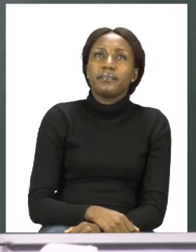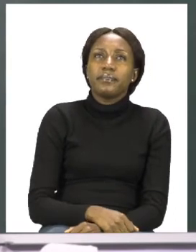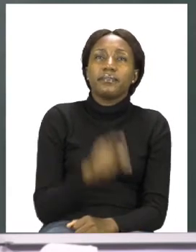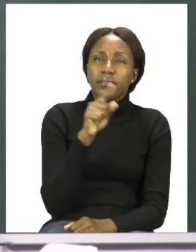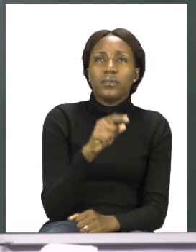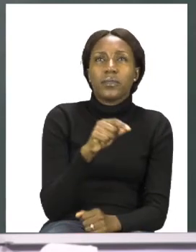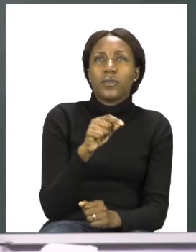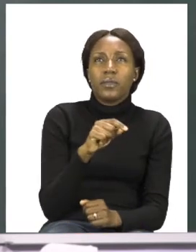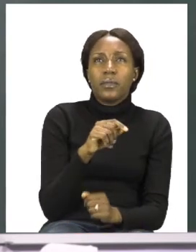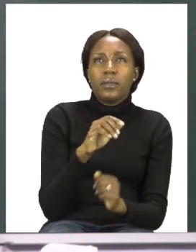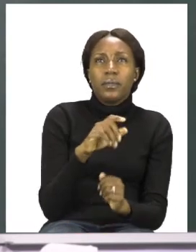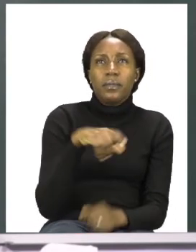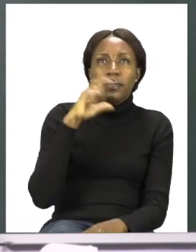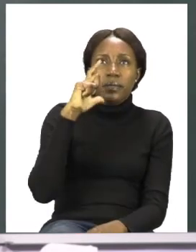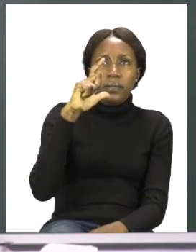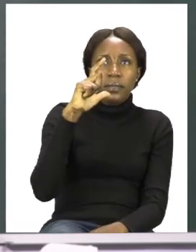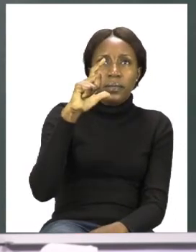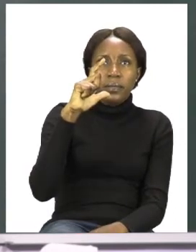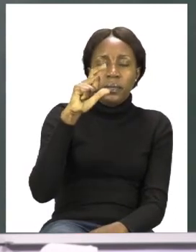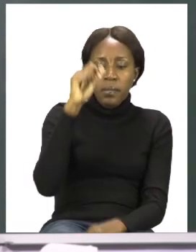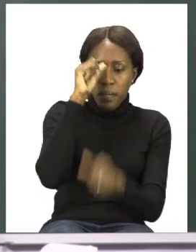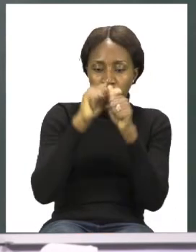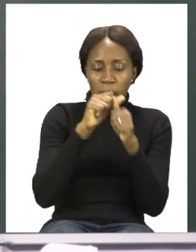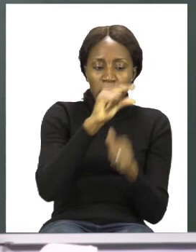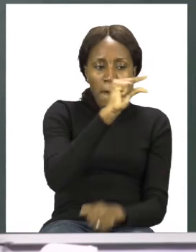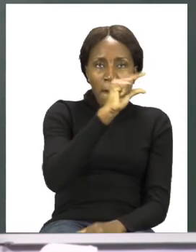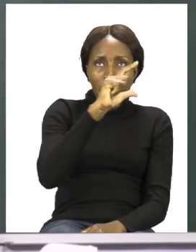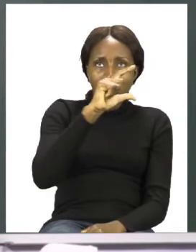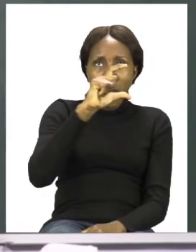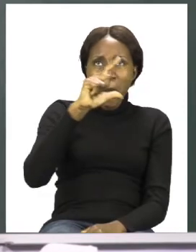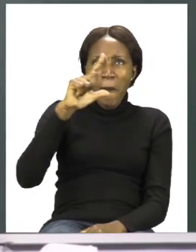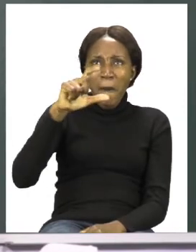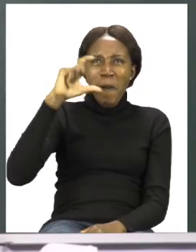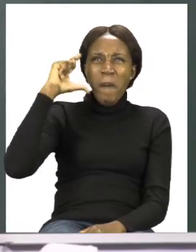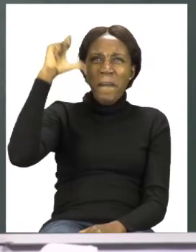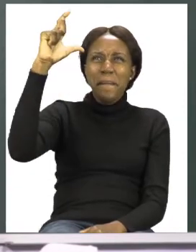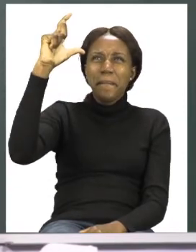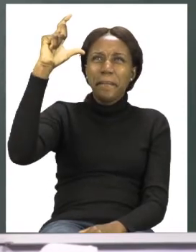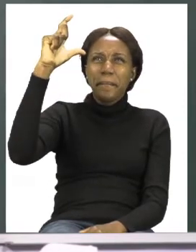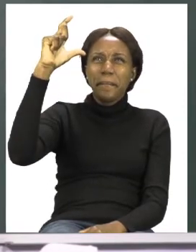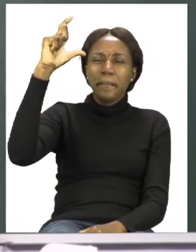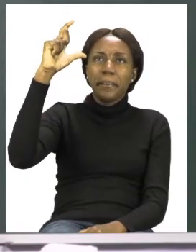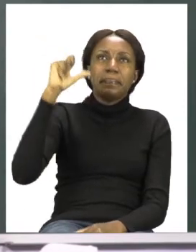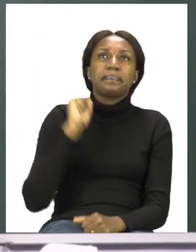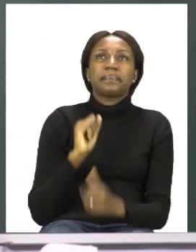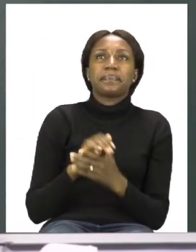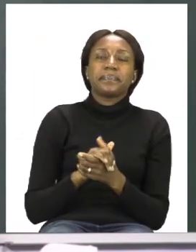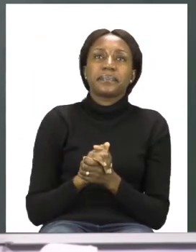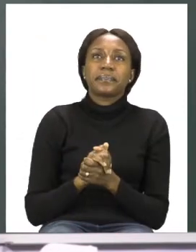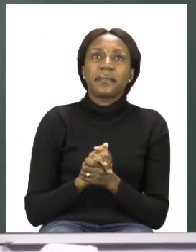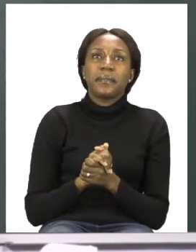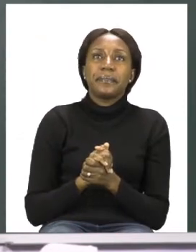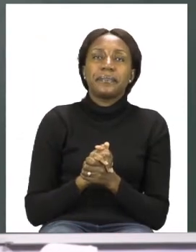biggest coin. Just like the one in your booklet, which means it can buy more. So,